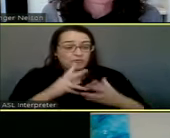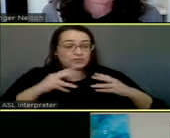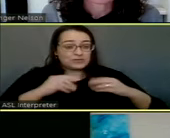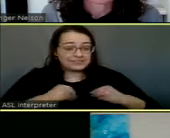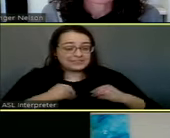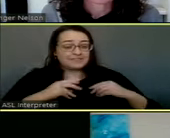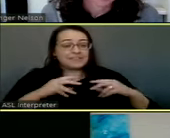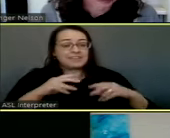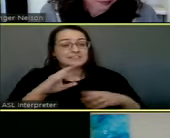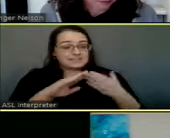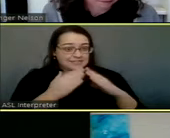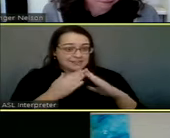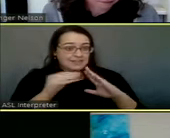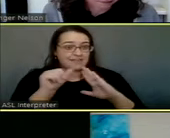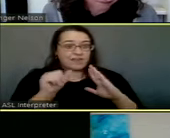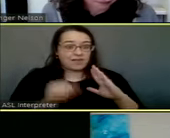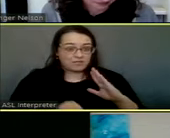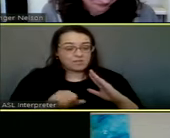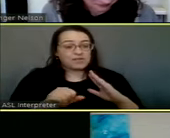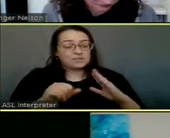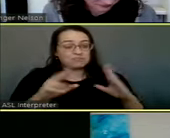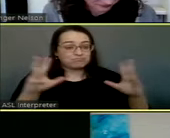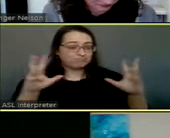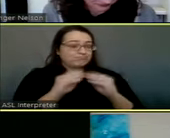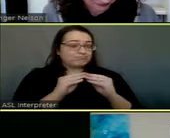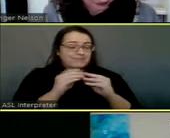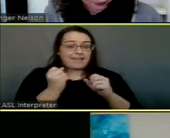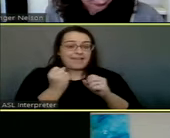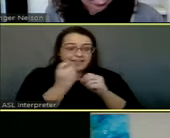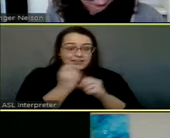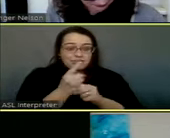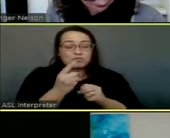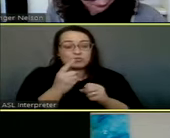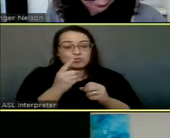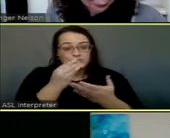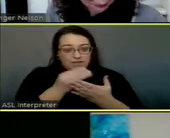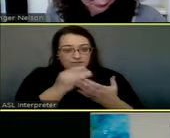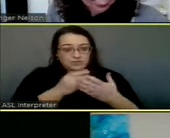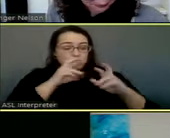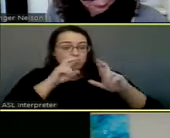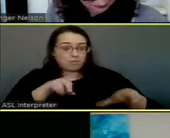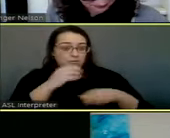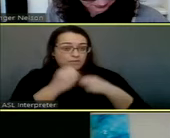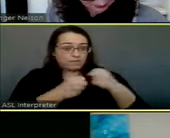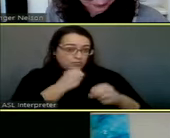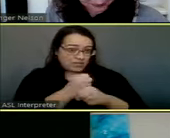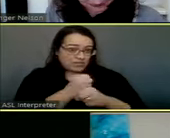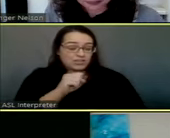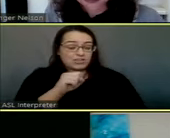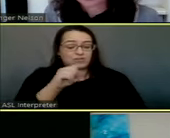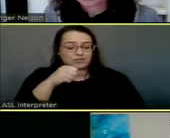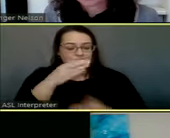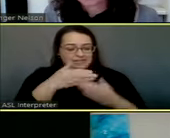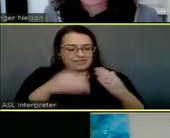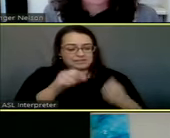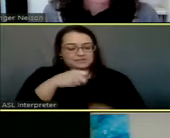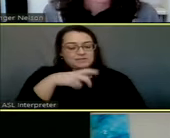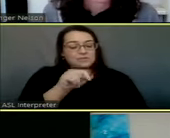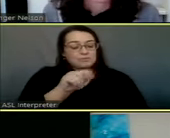and accepting the City of Amarillo Comprehensive Annual Financial Report for the year ending September 30,